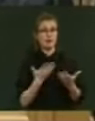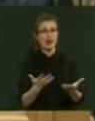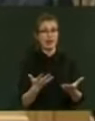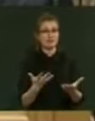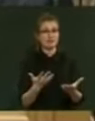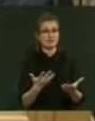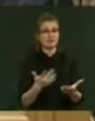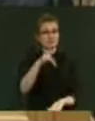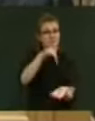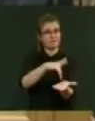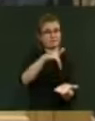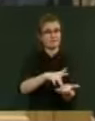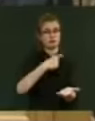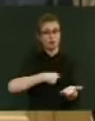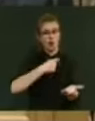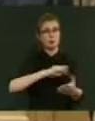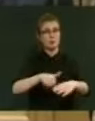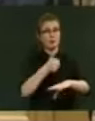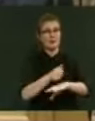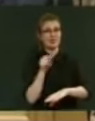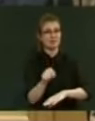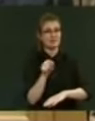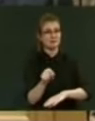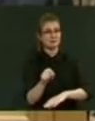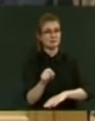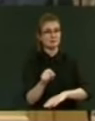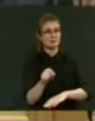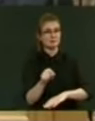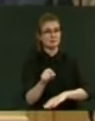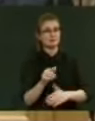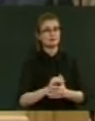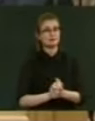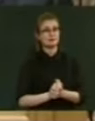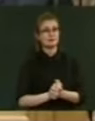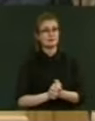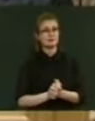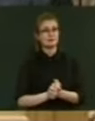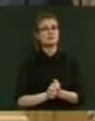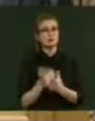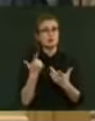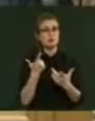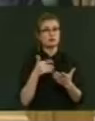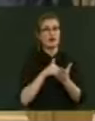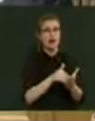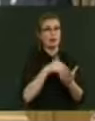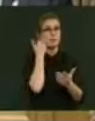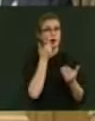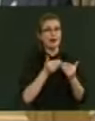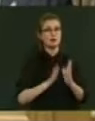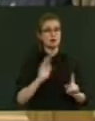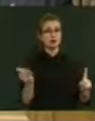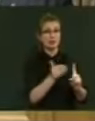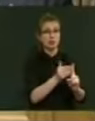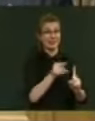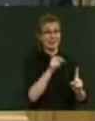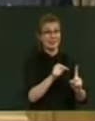in implementing, Mr Speaker, and evaluating He Whare Ahuru, He Oranga Tangata, the Māori Housing Strategy, which sets out the government's